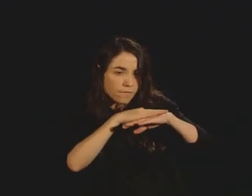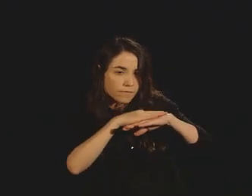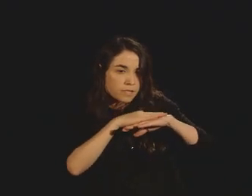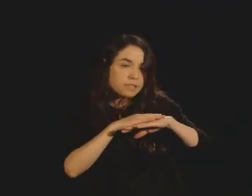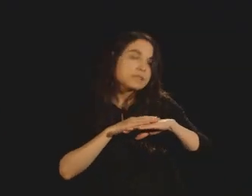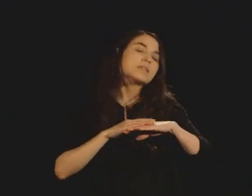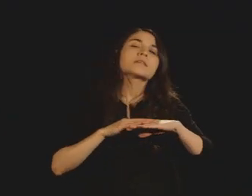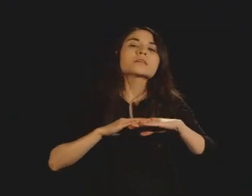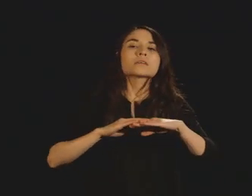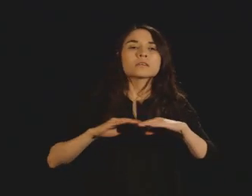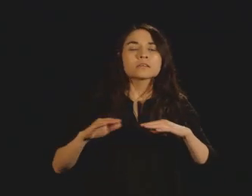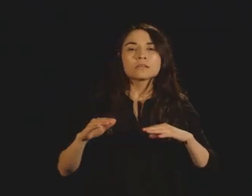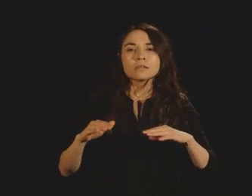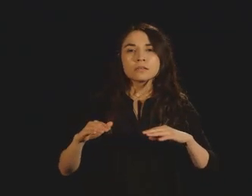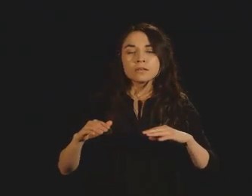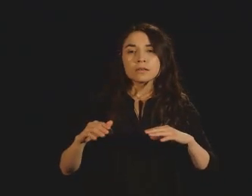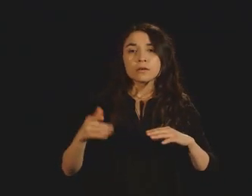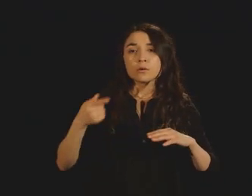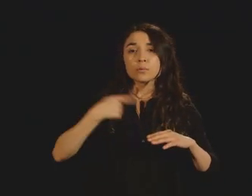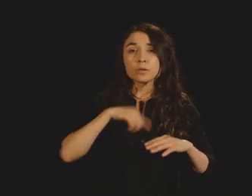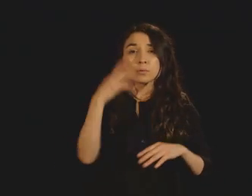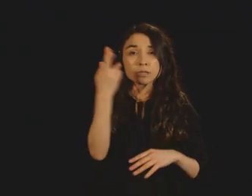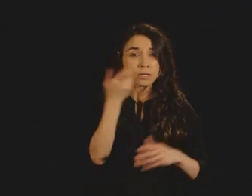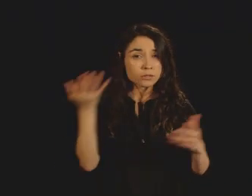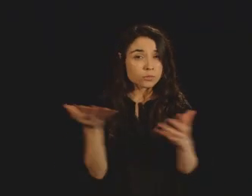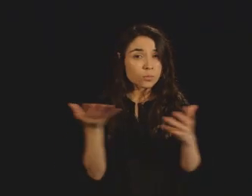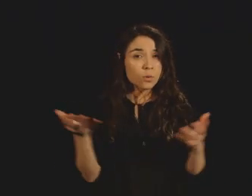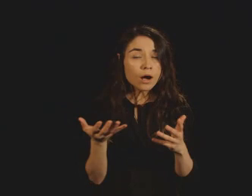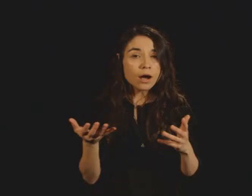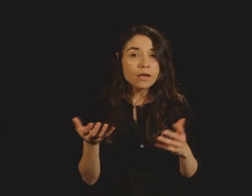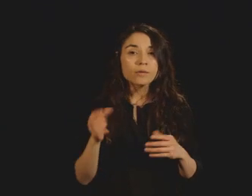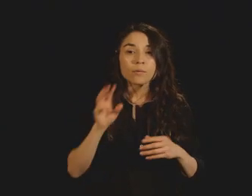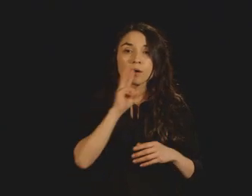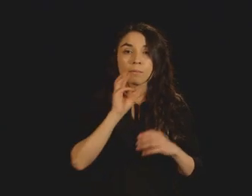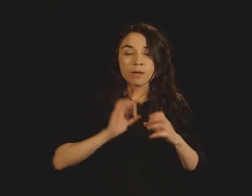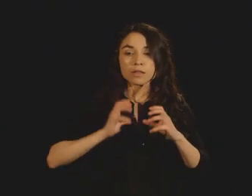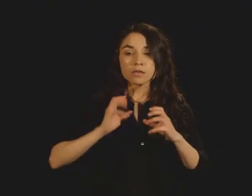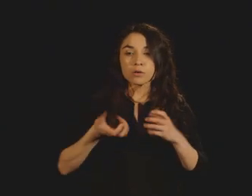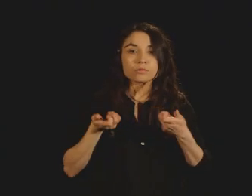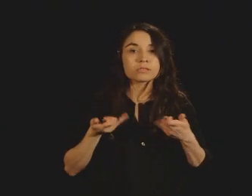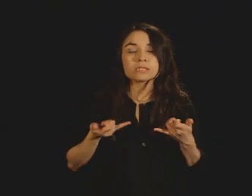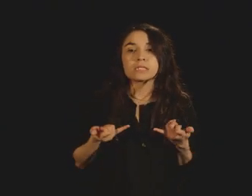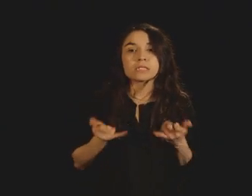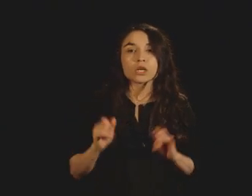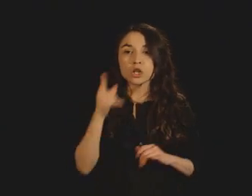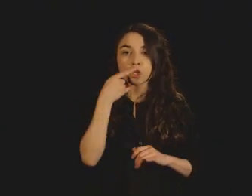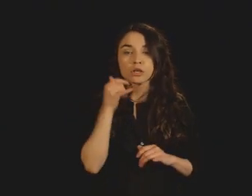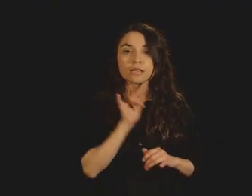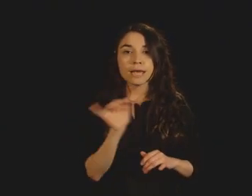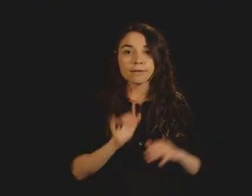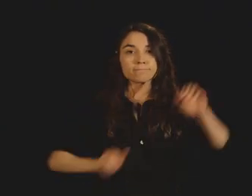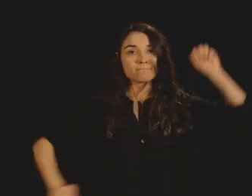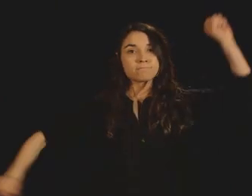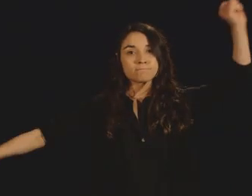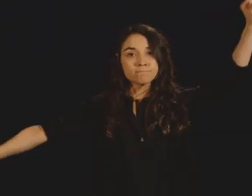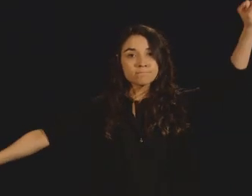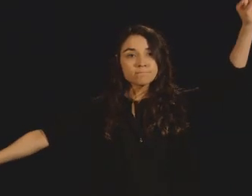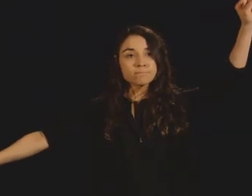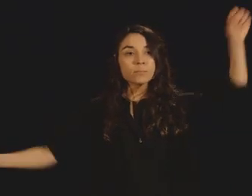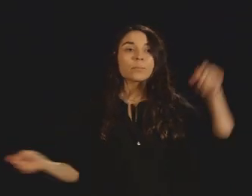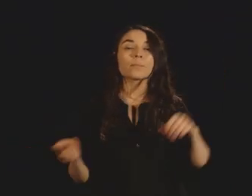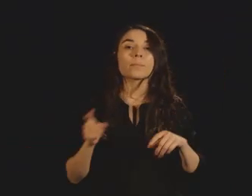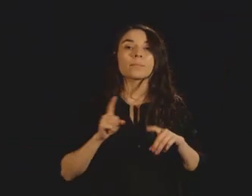and we found out that this guy was still there. This water was still oriented this way. But, it actually